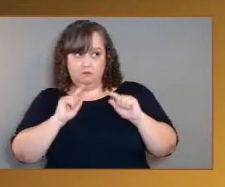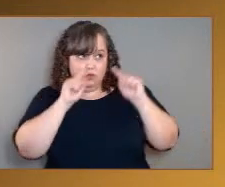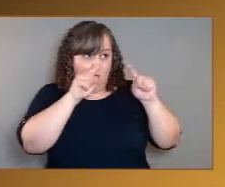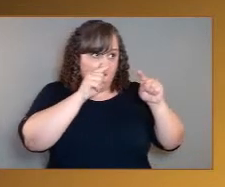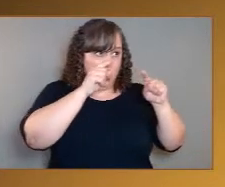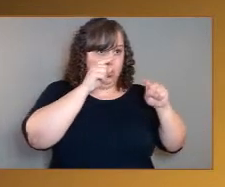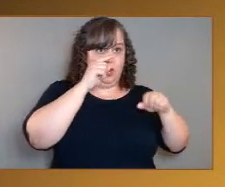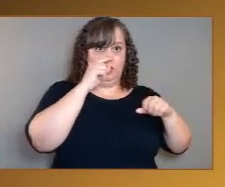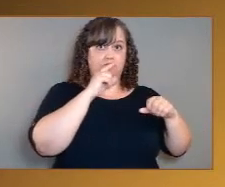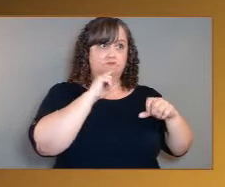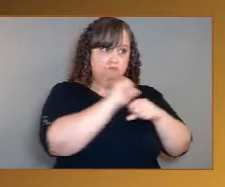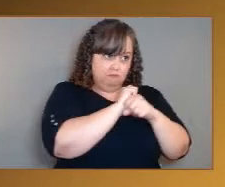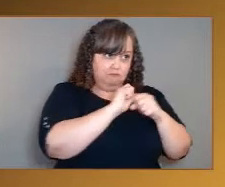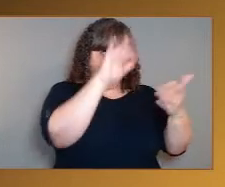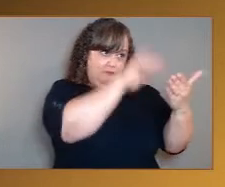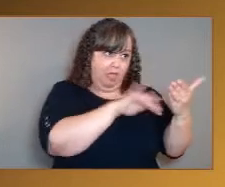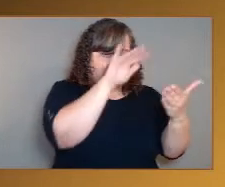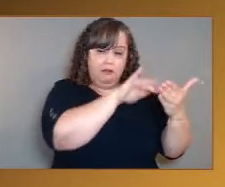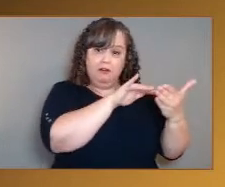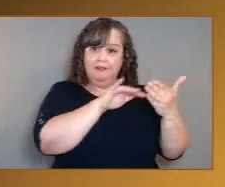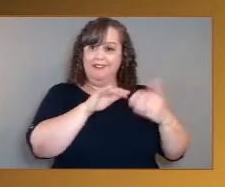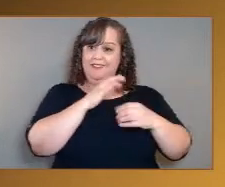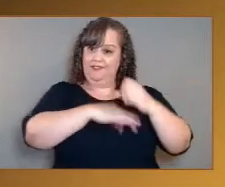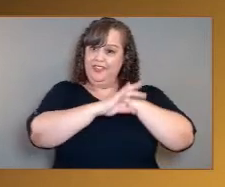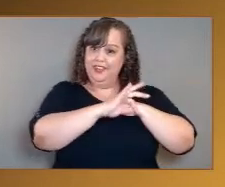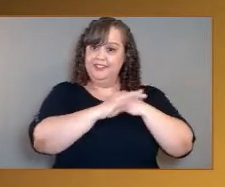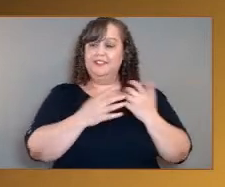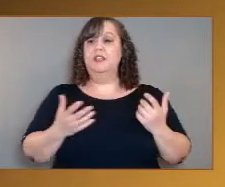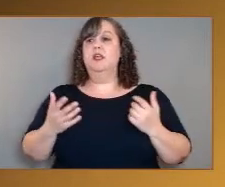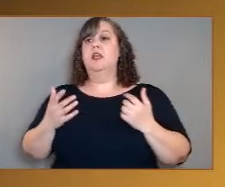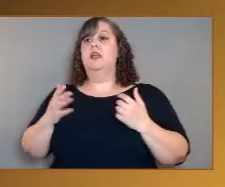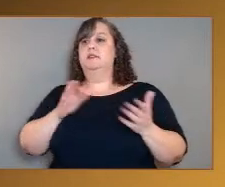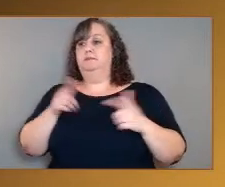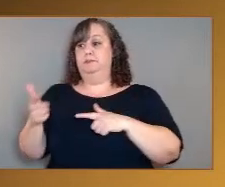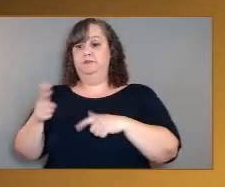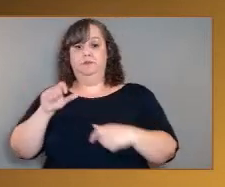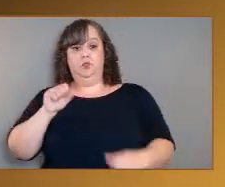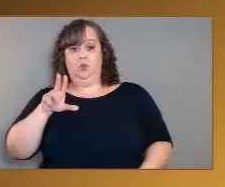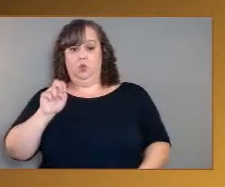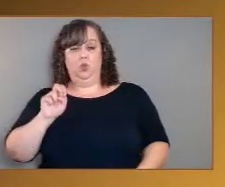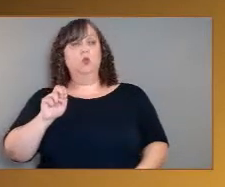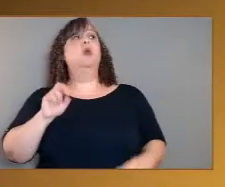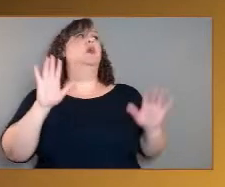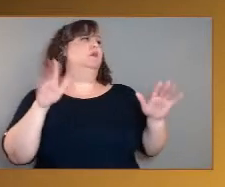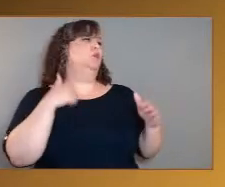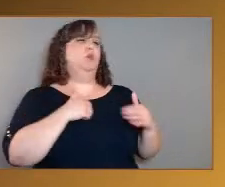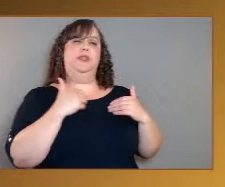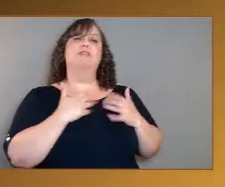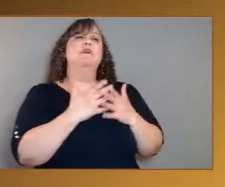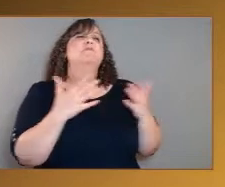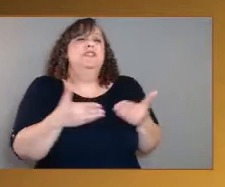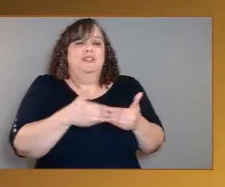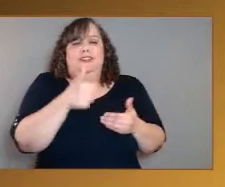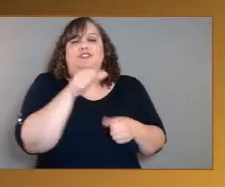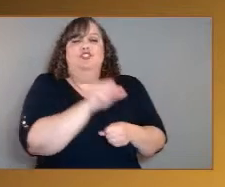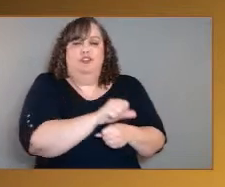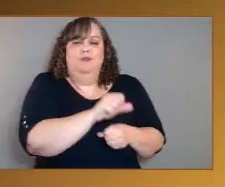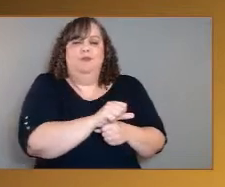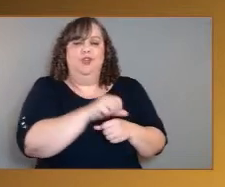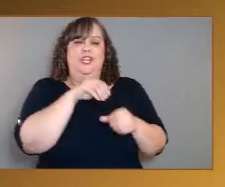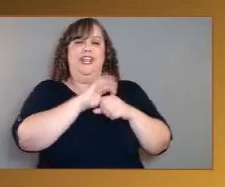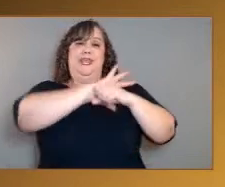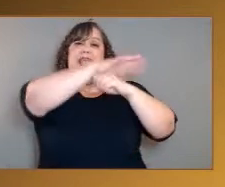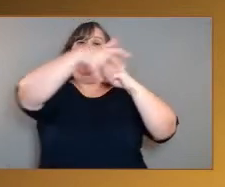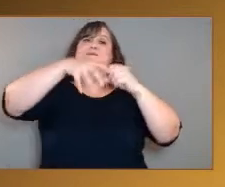Yeah, and we have a much easier job in the atmosphere than da Vinci has going to the surface. But